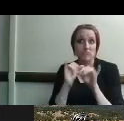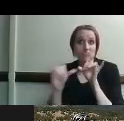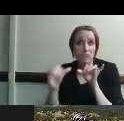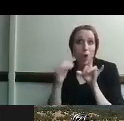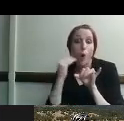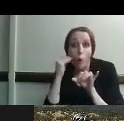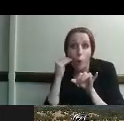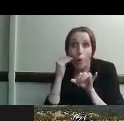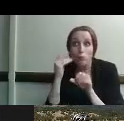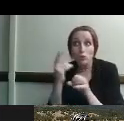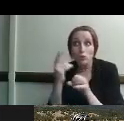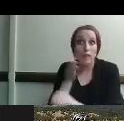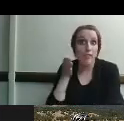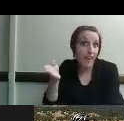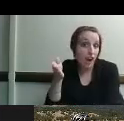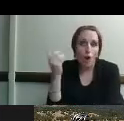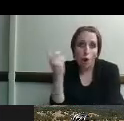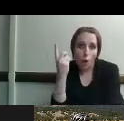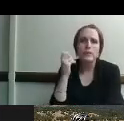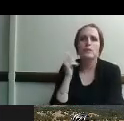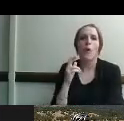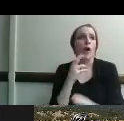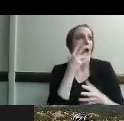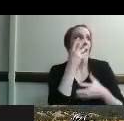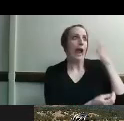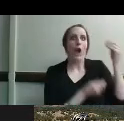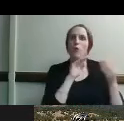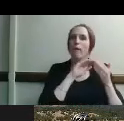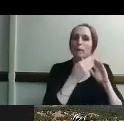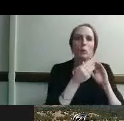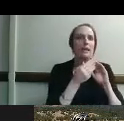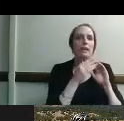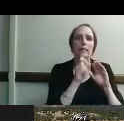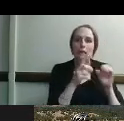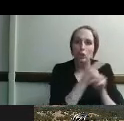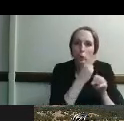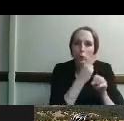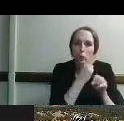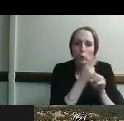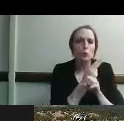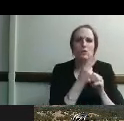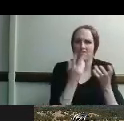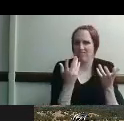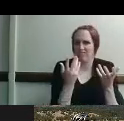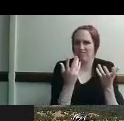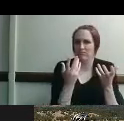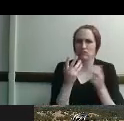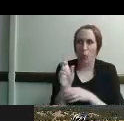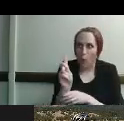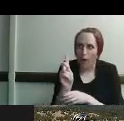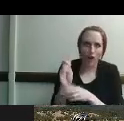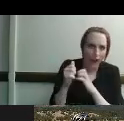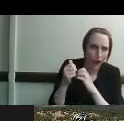or will they be in the community or other places from time to time using the equipment and then